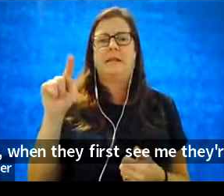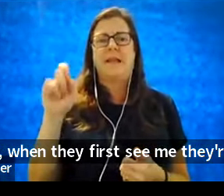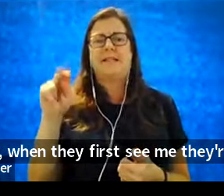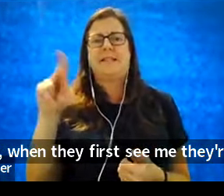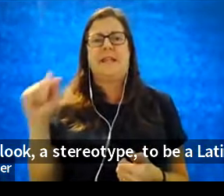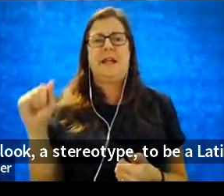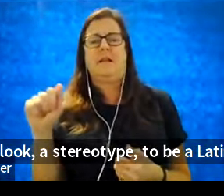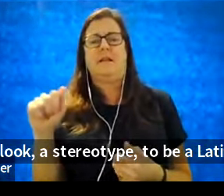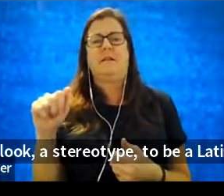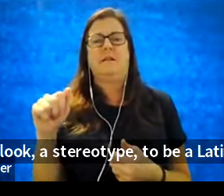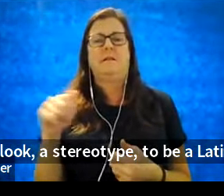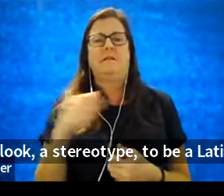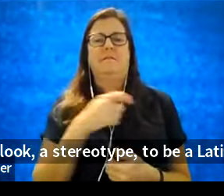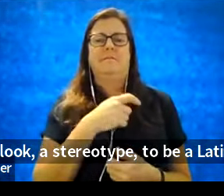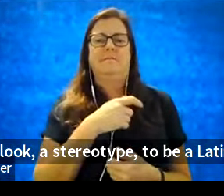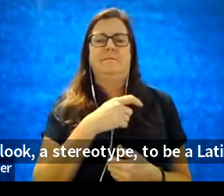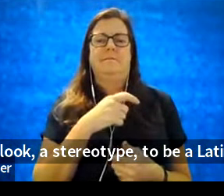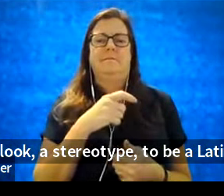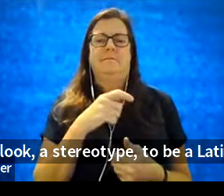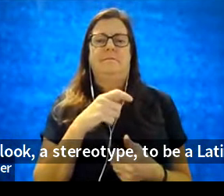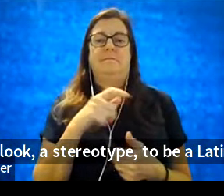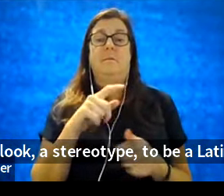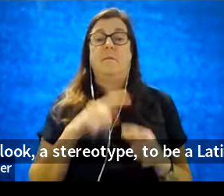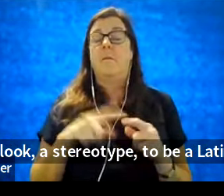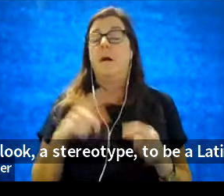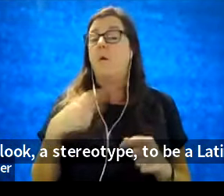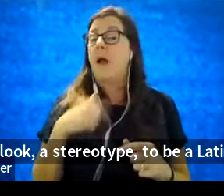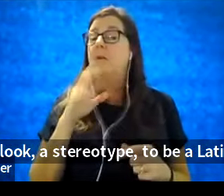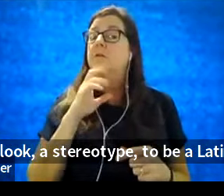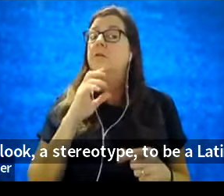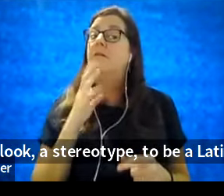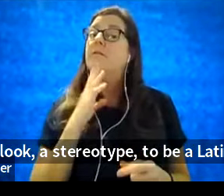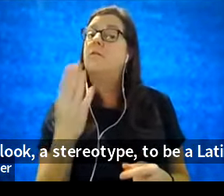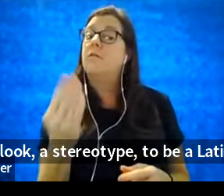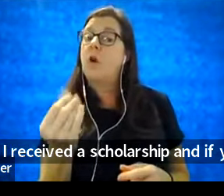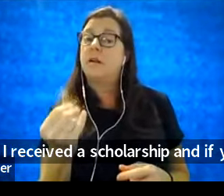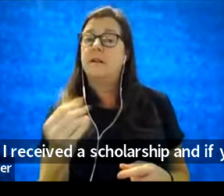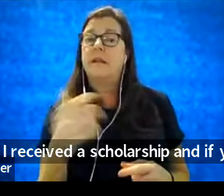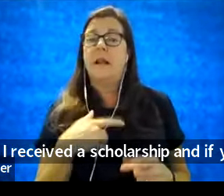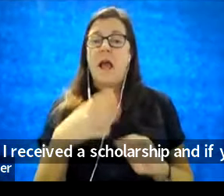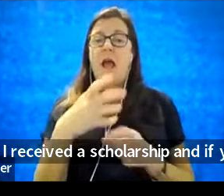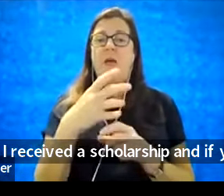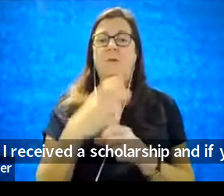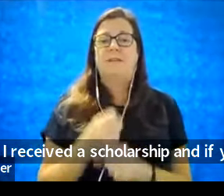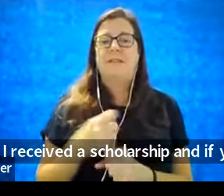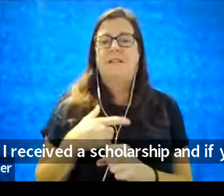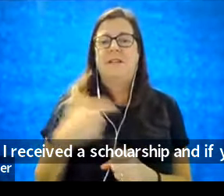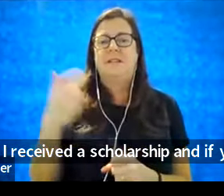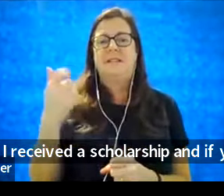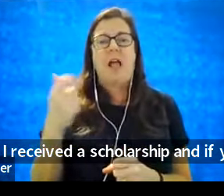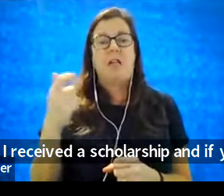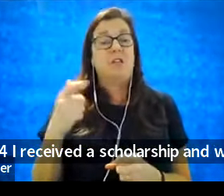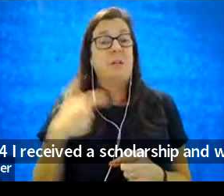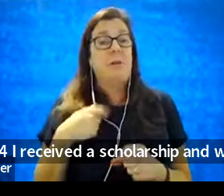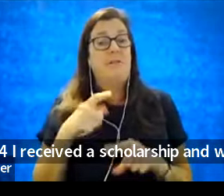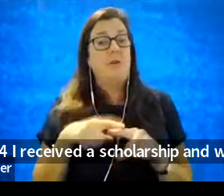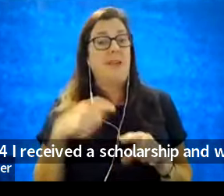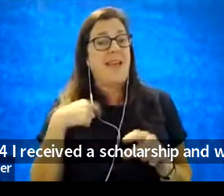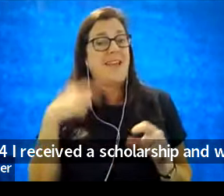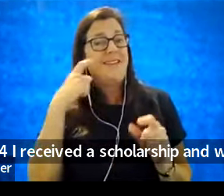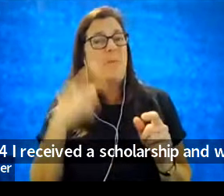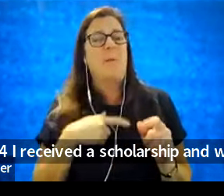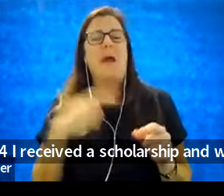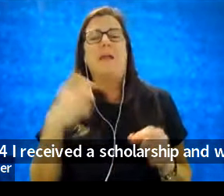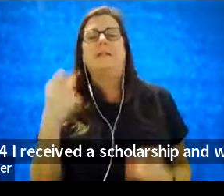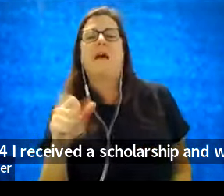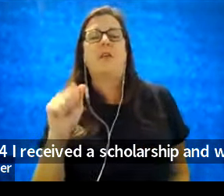But at the age of 14, I received a scholarship. And if you can't tell by my Southern accent, I'm from the Bronx, New York.